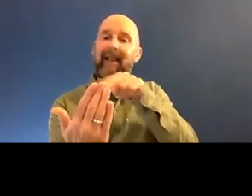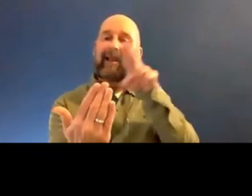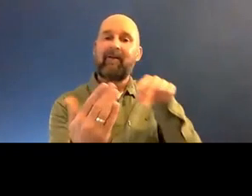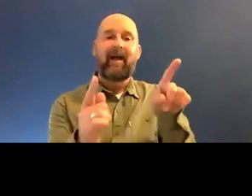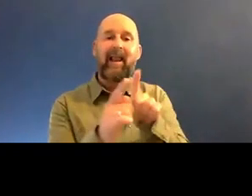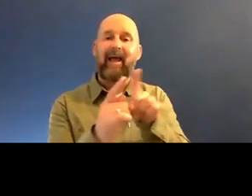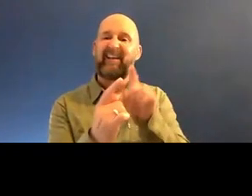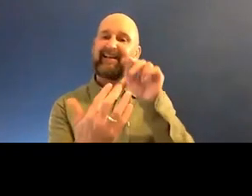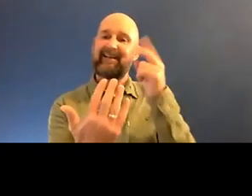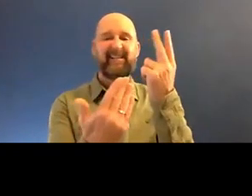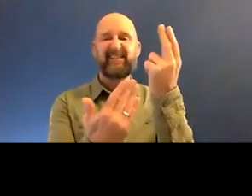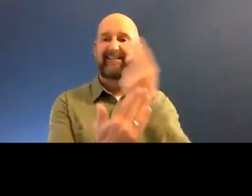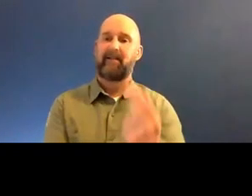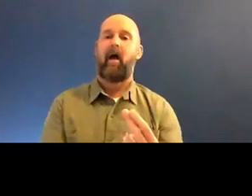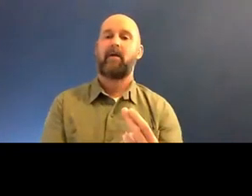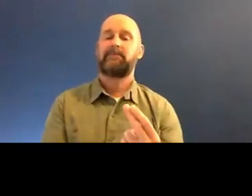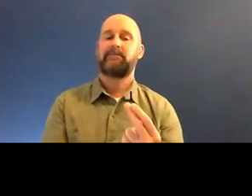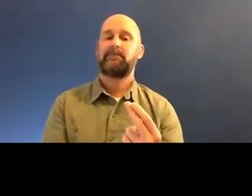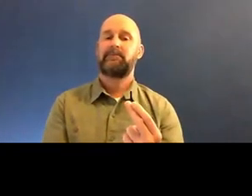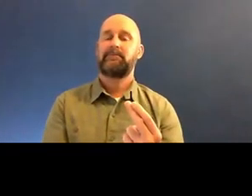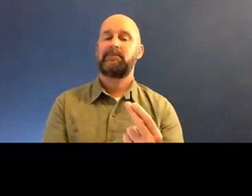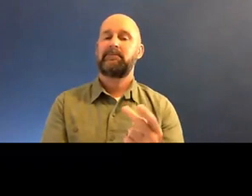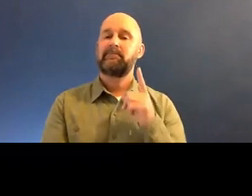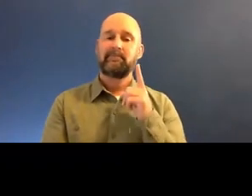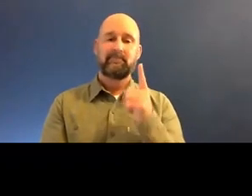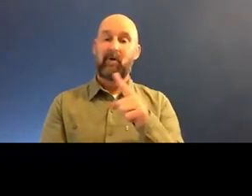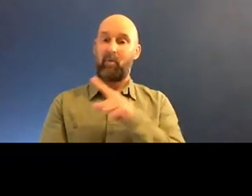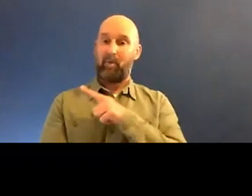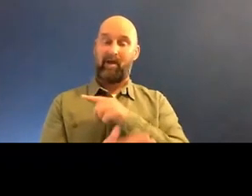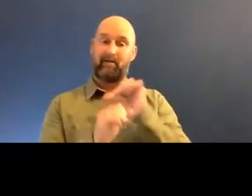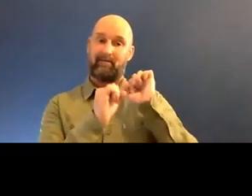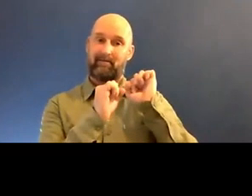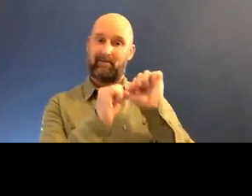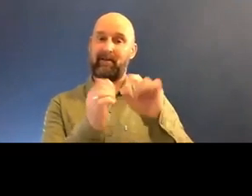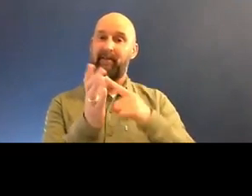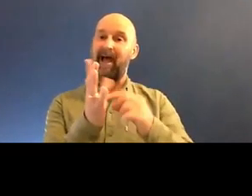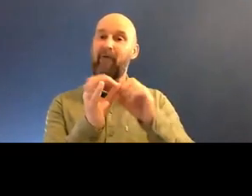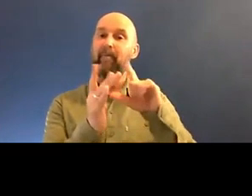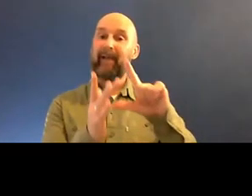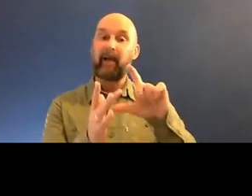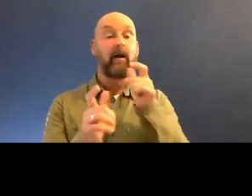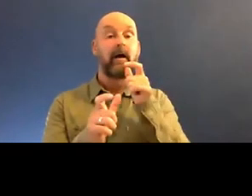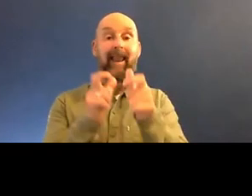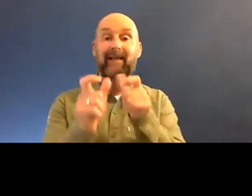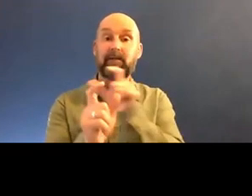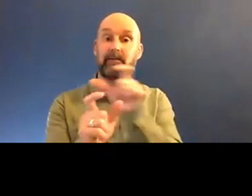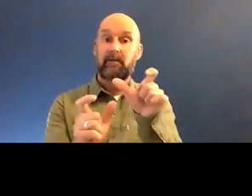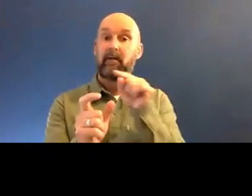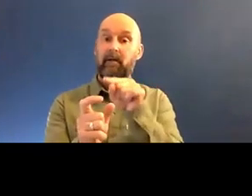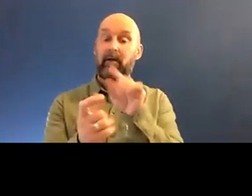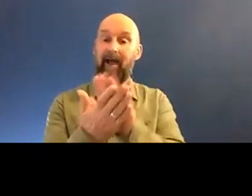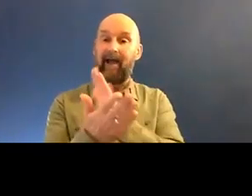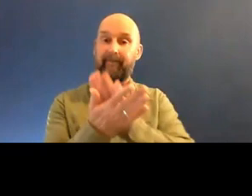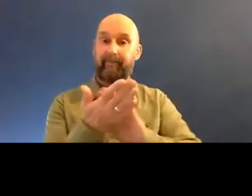line element. But even in the Islamic world, even the words or the Arabic letters, each individual letters have its own